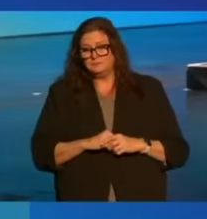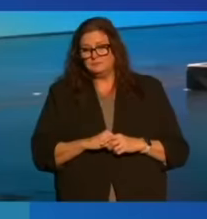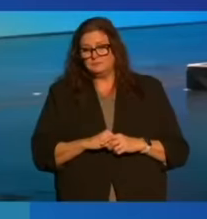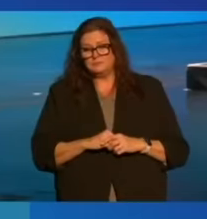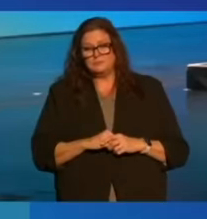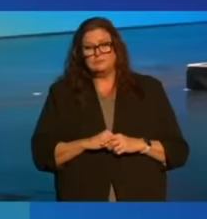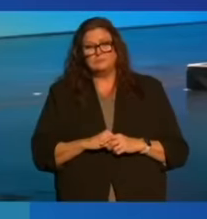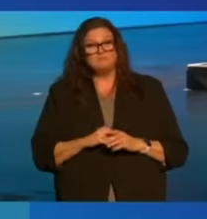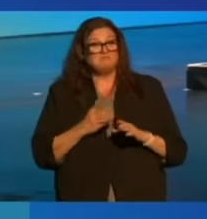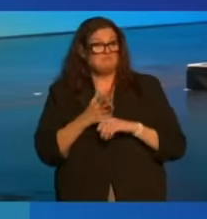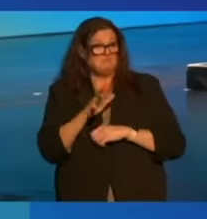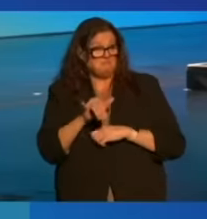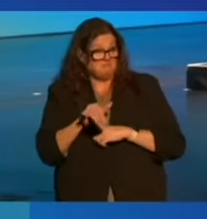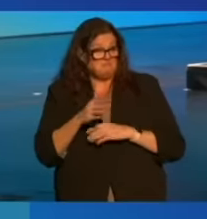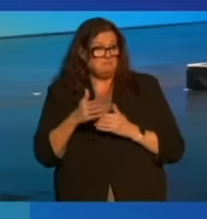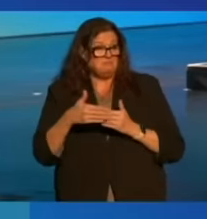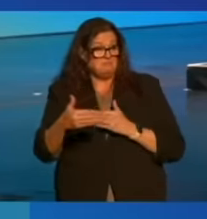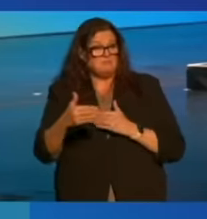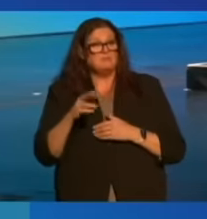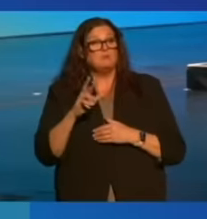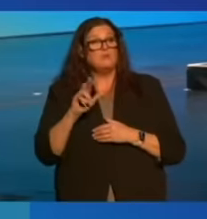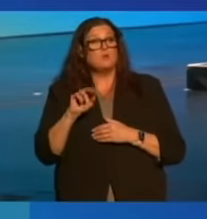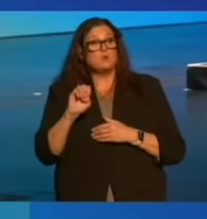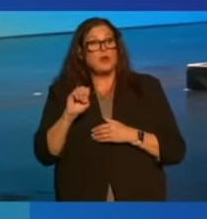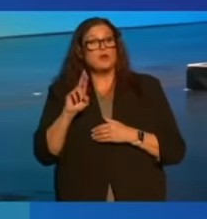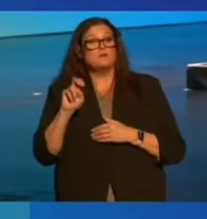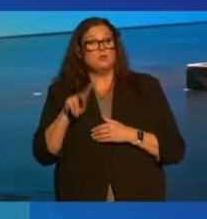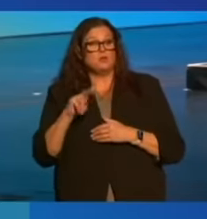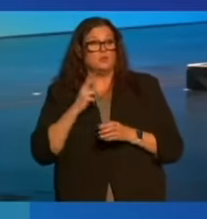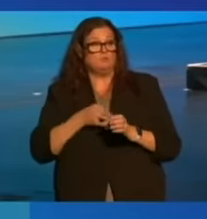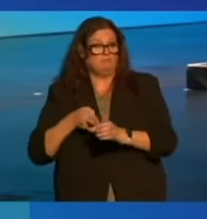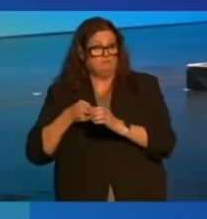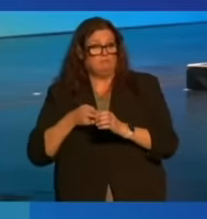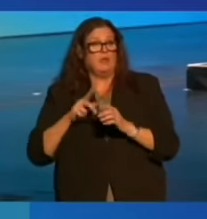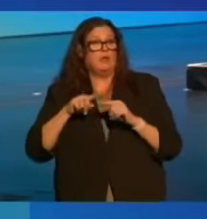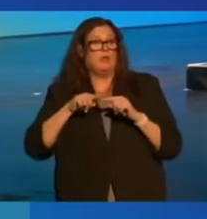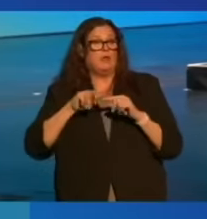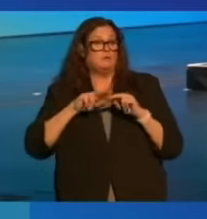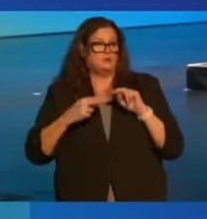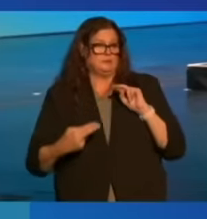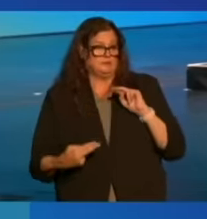Since then, the rate of unionization has steadily fallen.